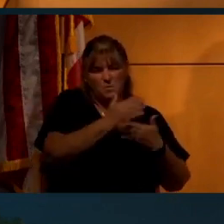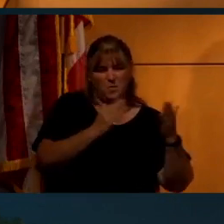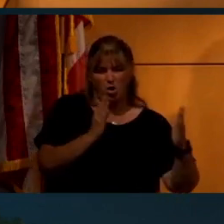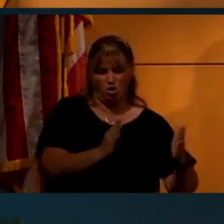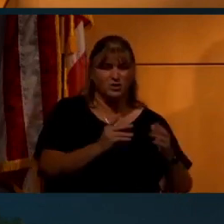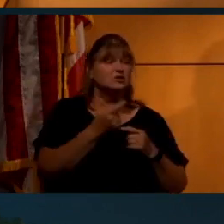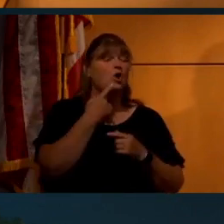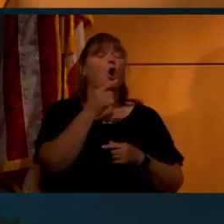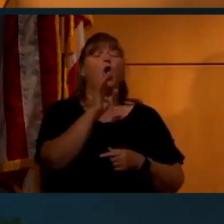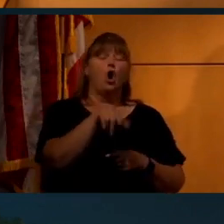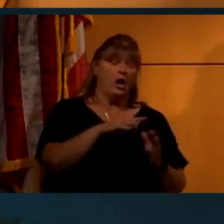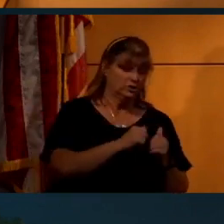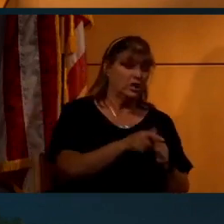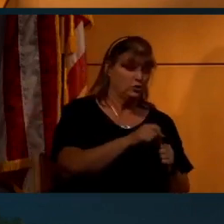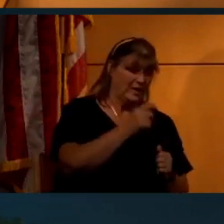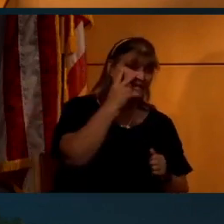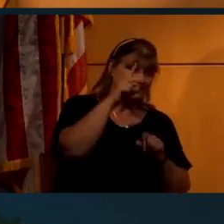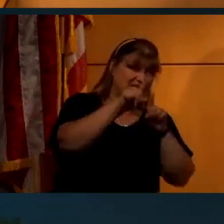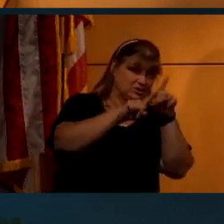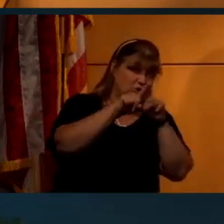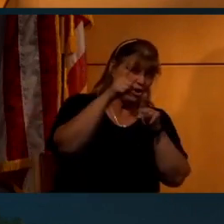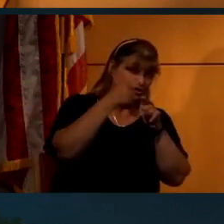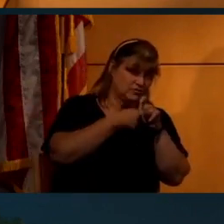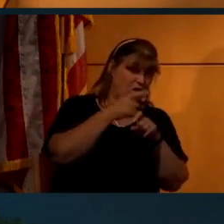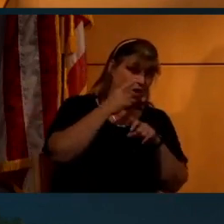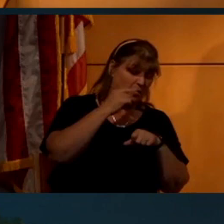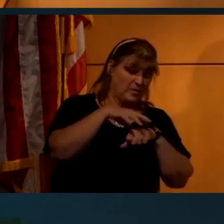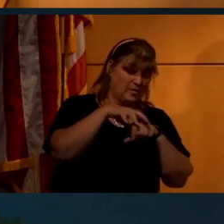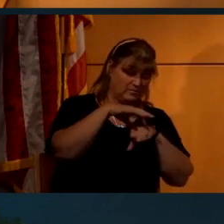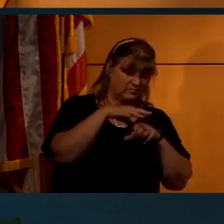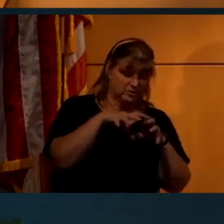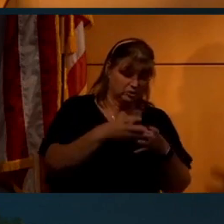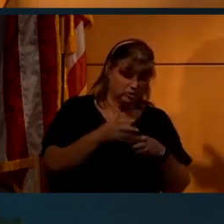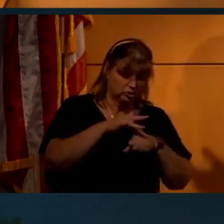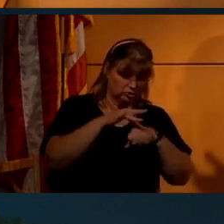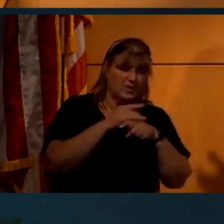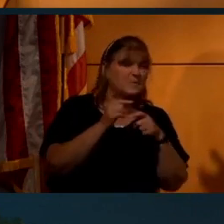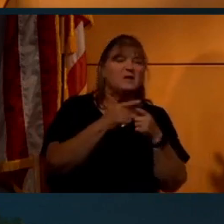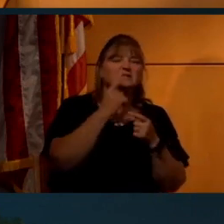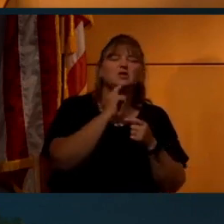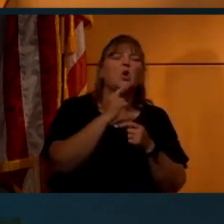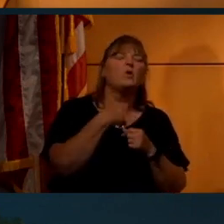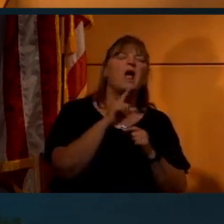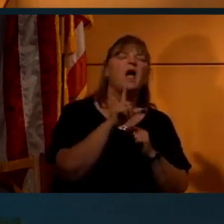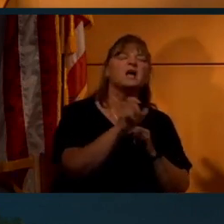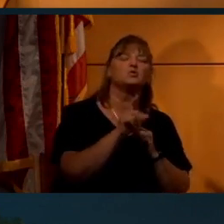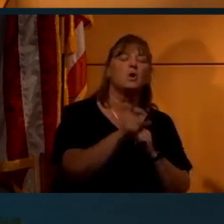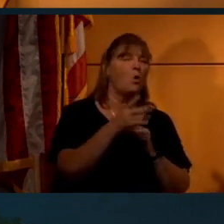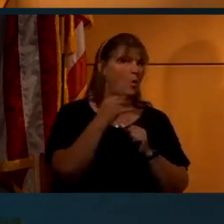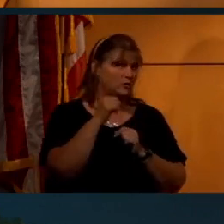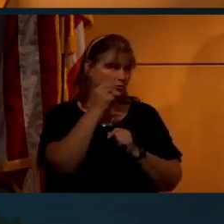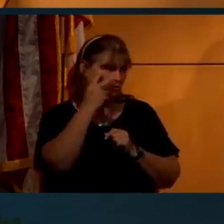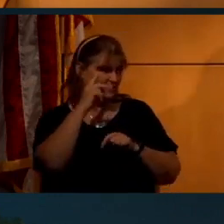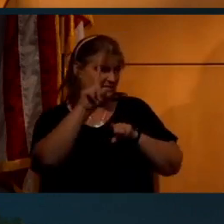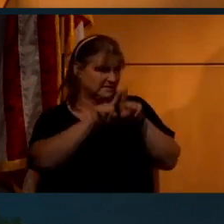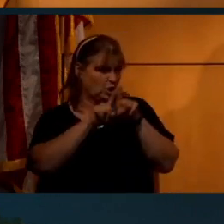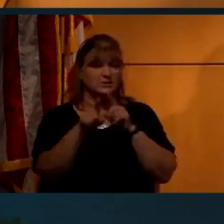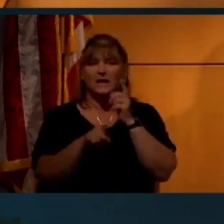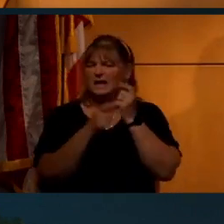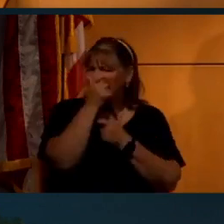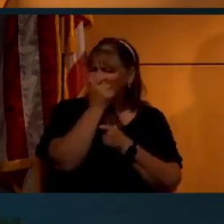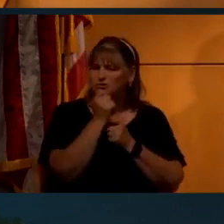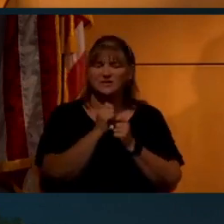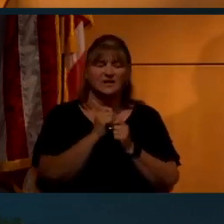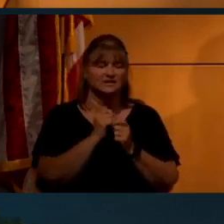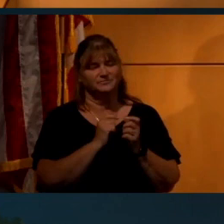saying, you know, here's how you can see stars from the lunar surface, they just ask, we're just asking questions. Why don't you see stars? Interesting,